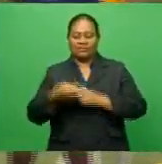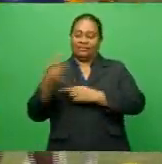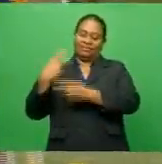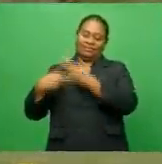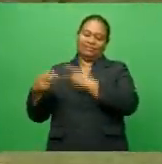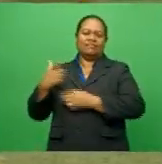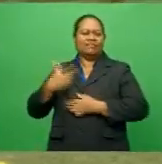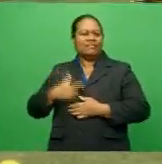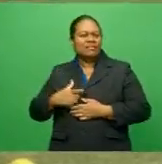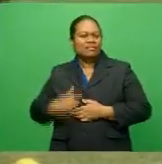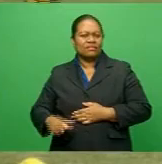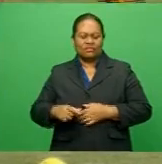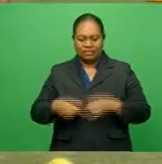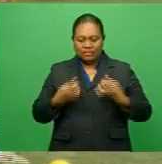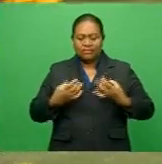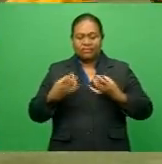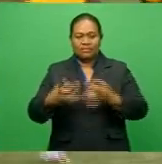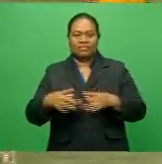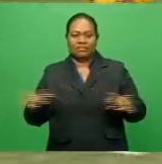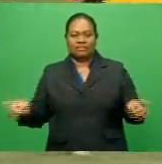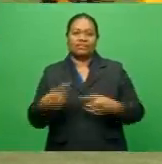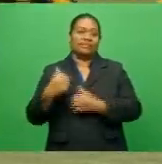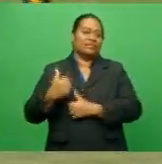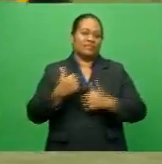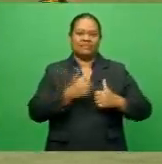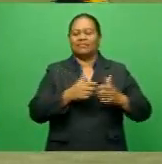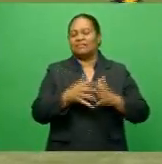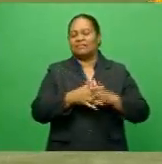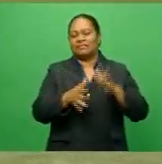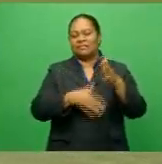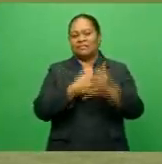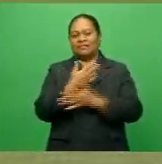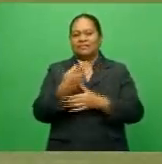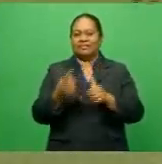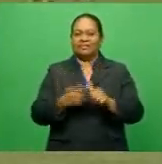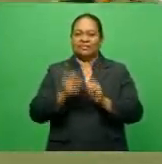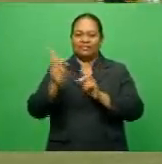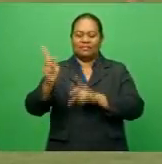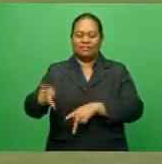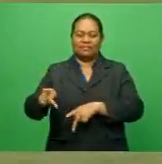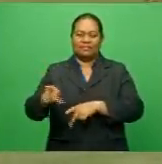prepare for another epic clash against AMI on Wednesday at Albert Park in Suva.